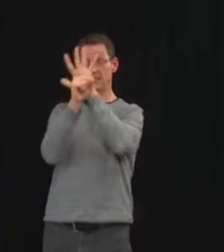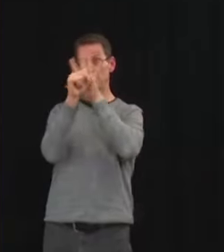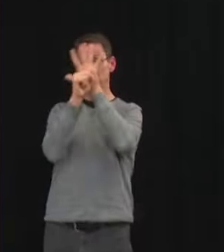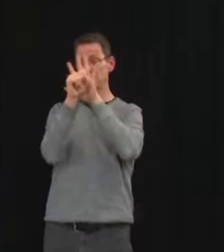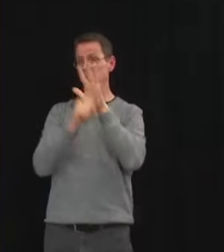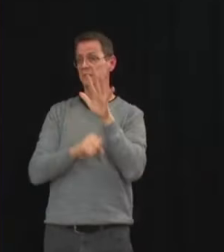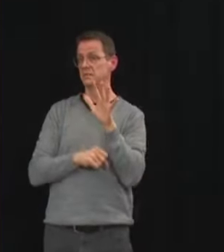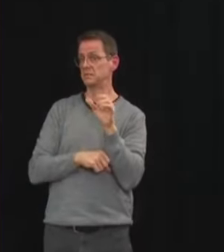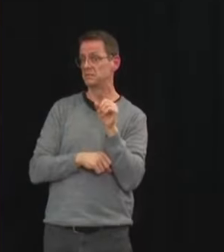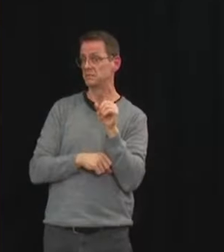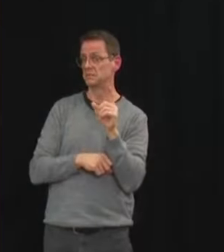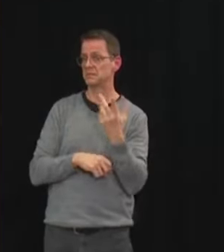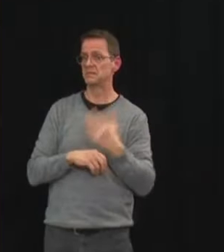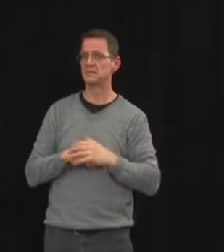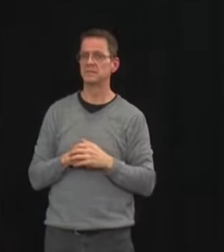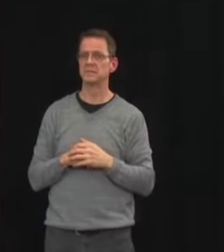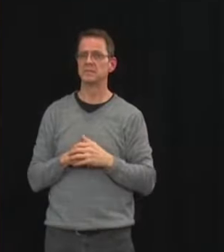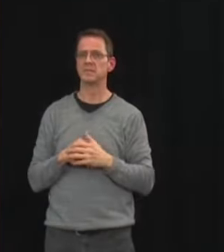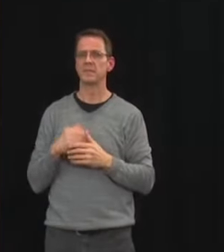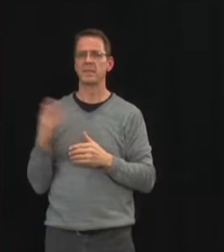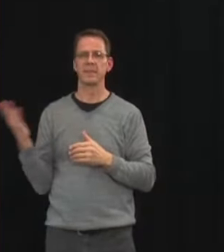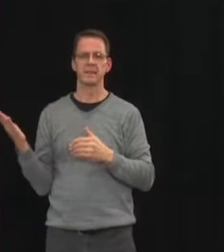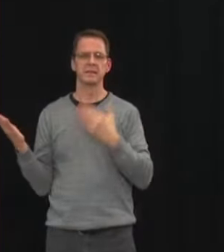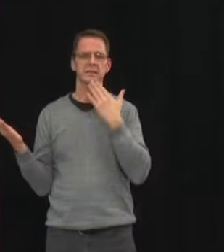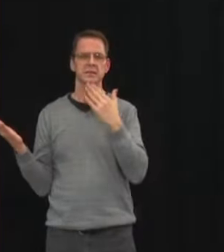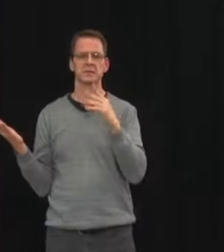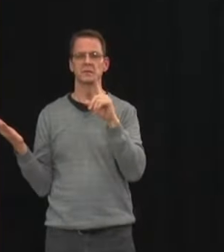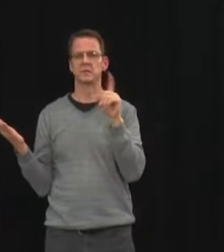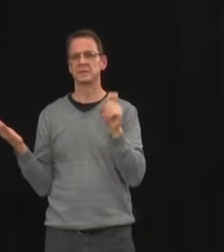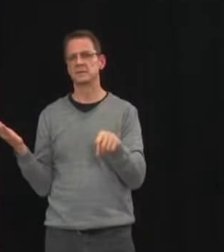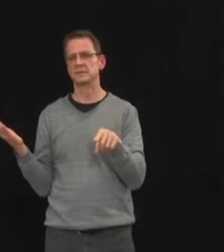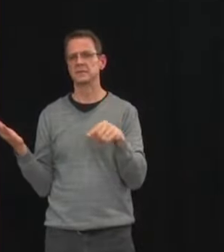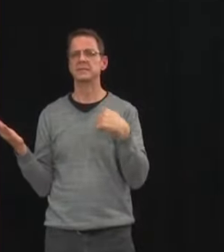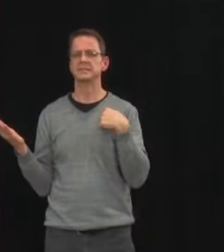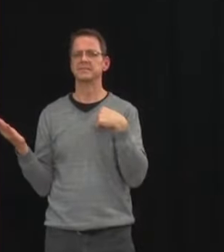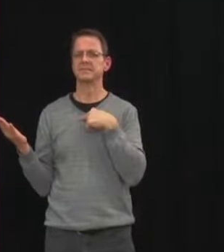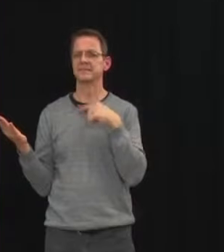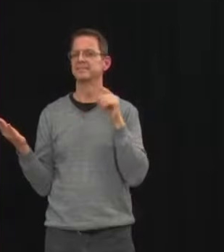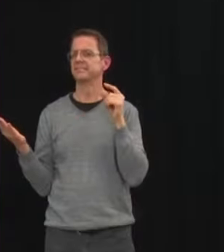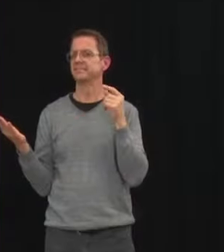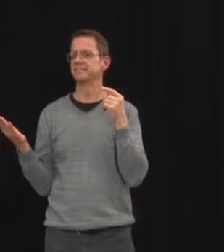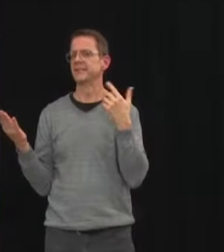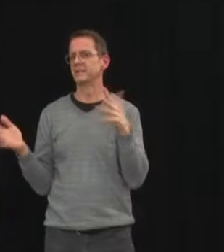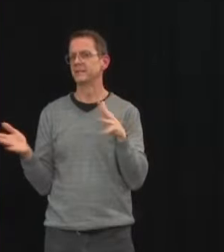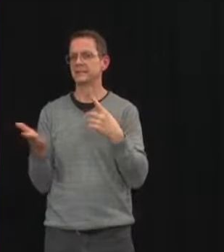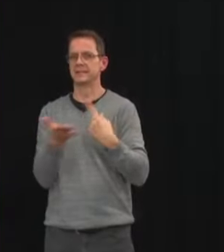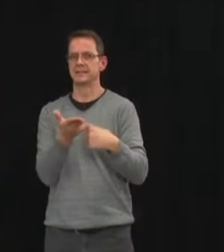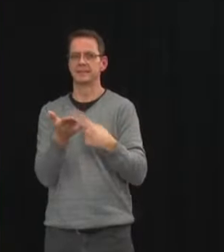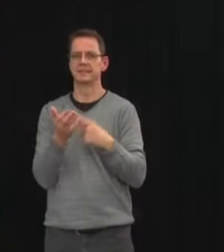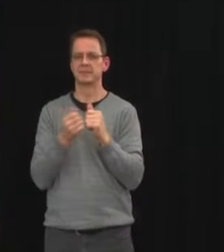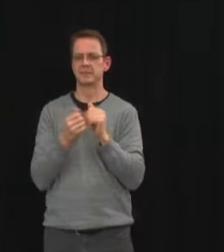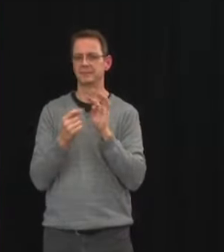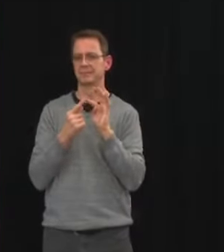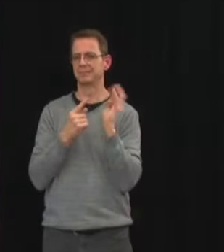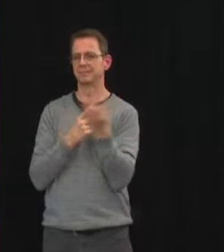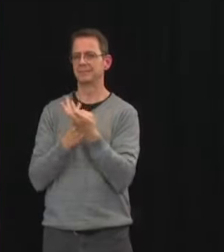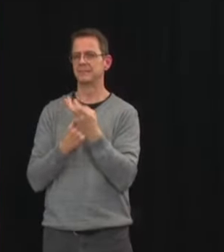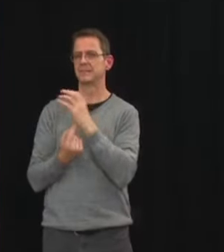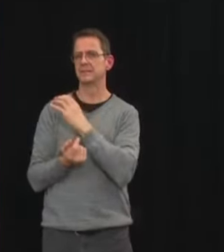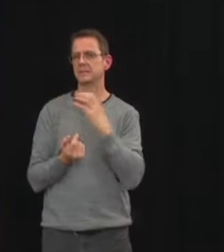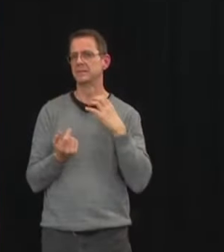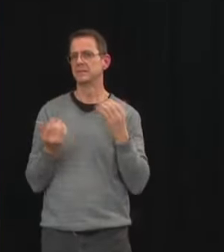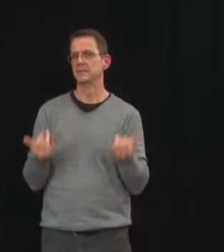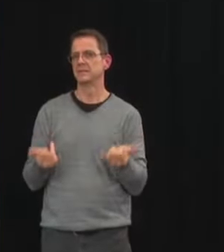bit of time discussing exactly that uh at our COVID cabinet committee meeting uh today um we see some parts of the province